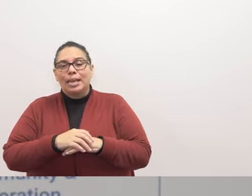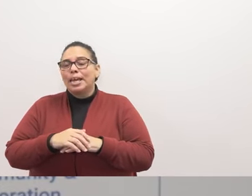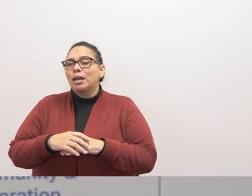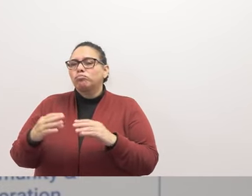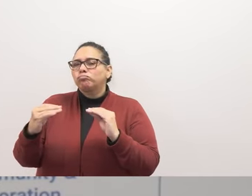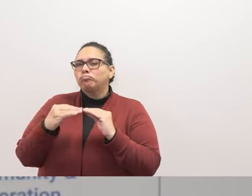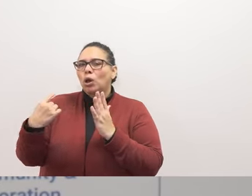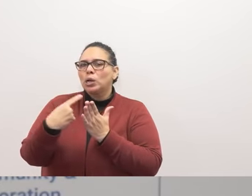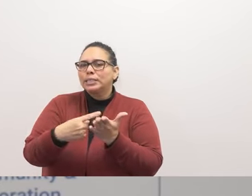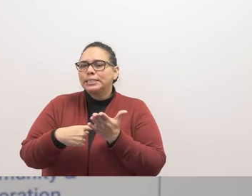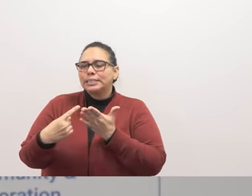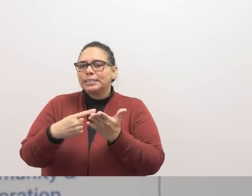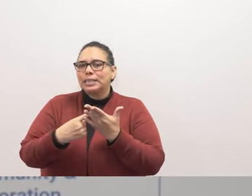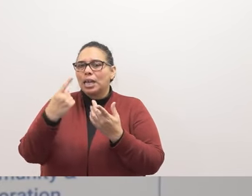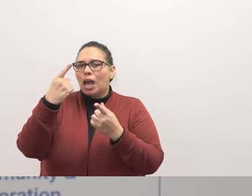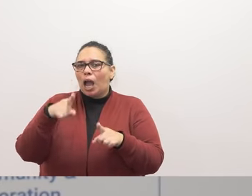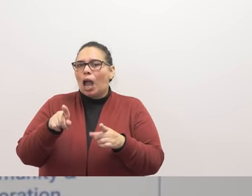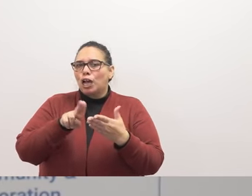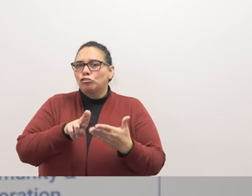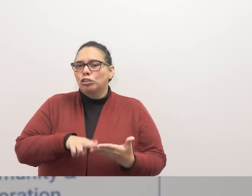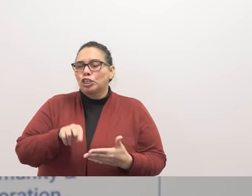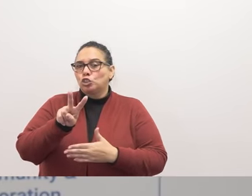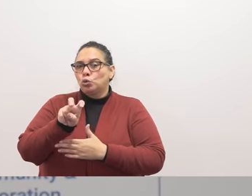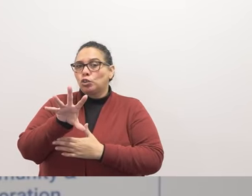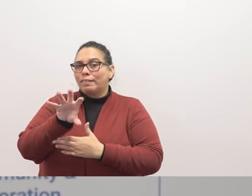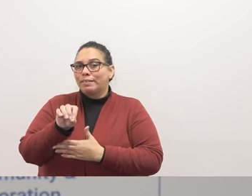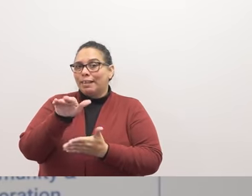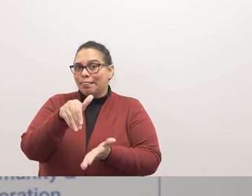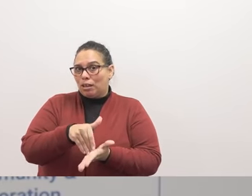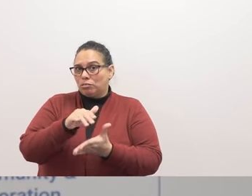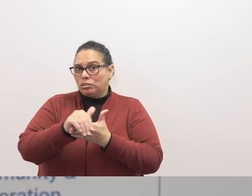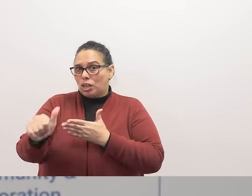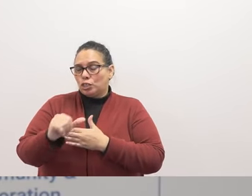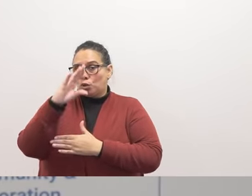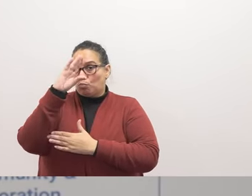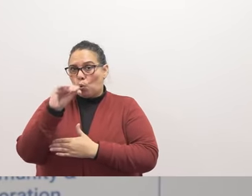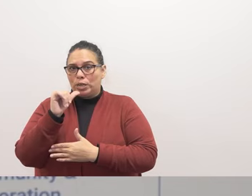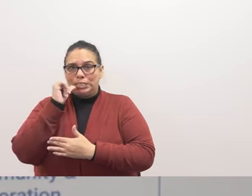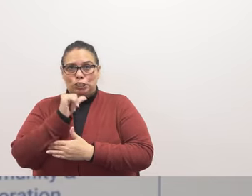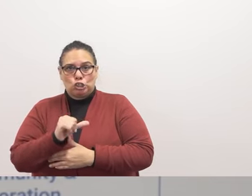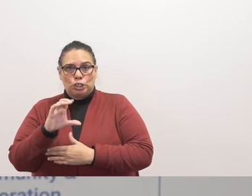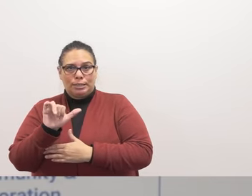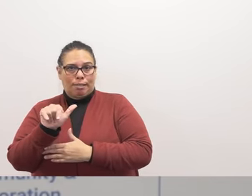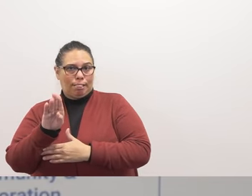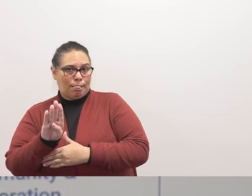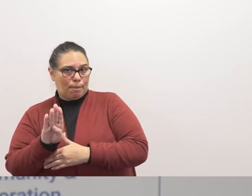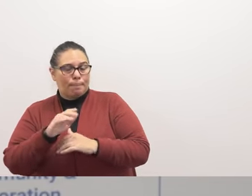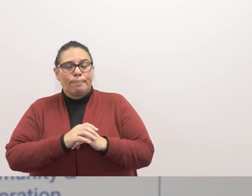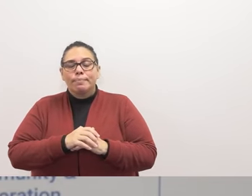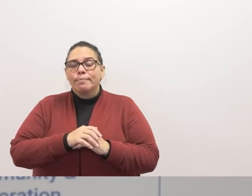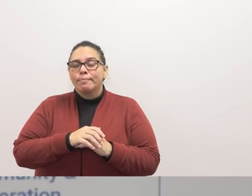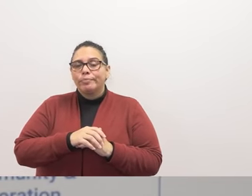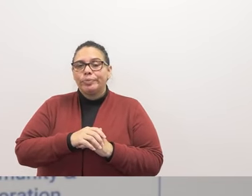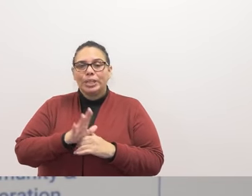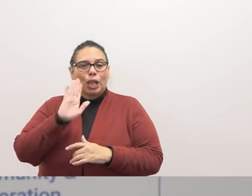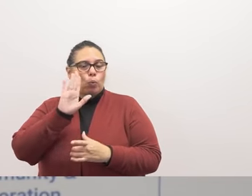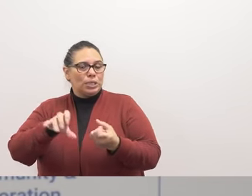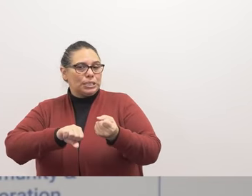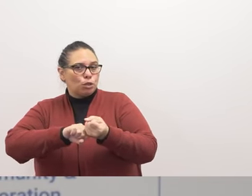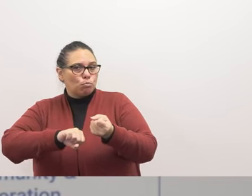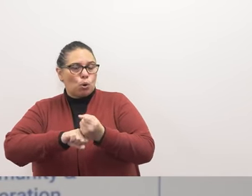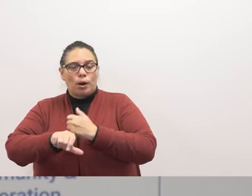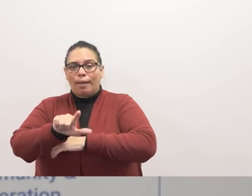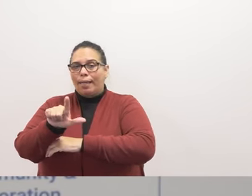discussed the contract, the $250,000 contract with the Boys and Girls Club that's going to support